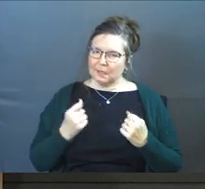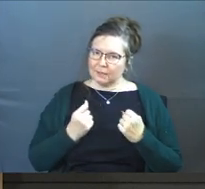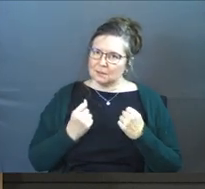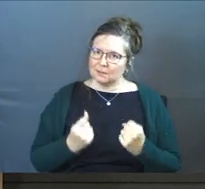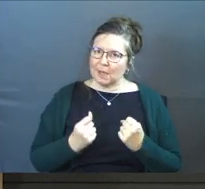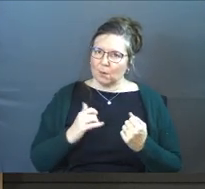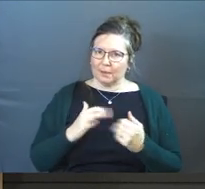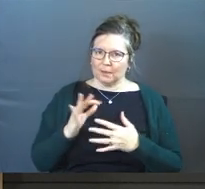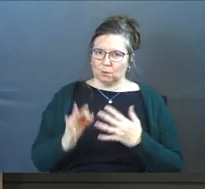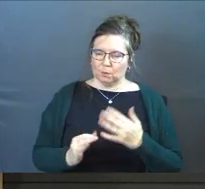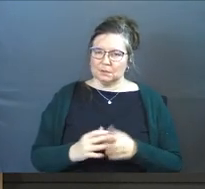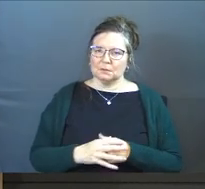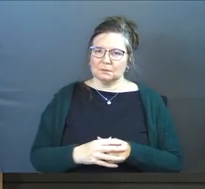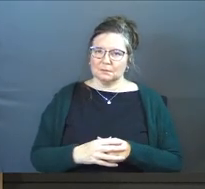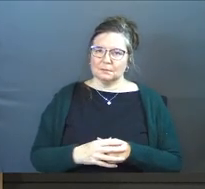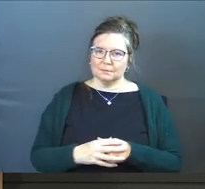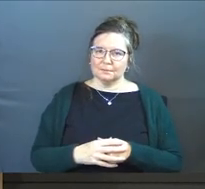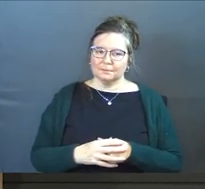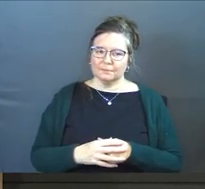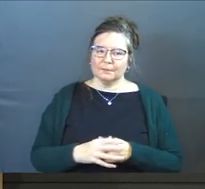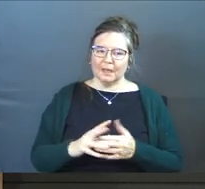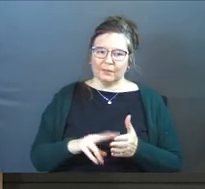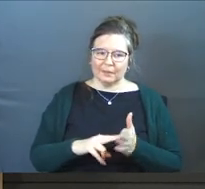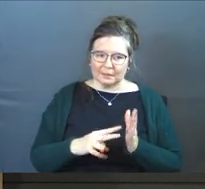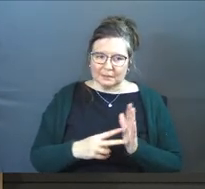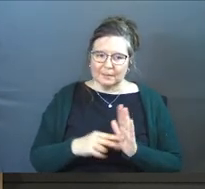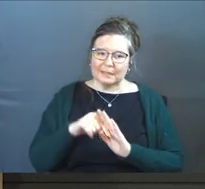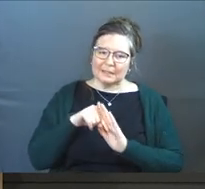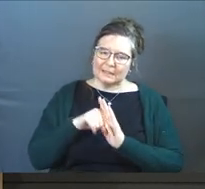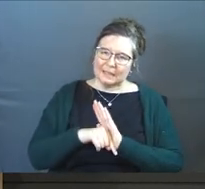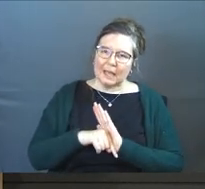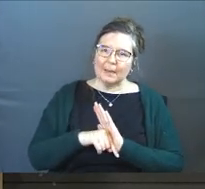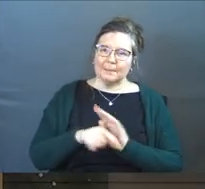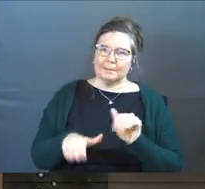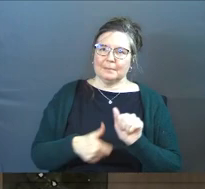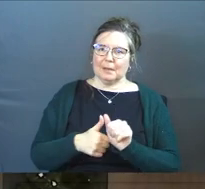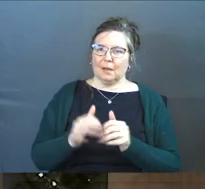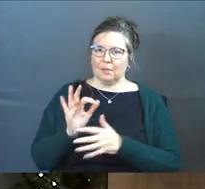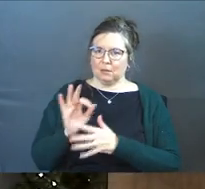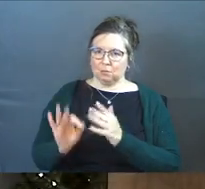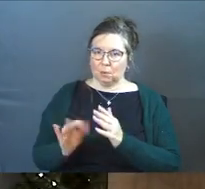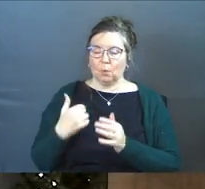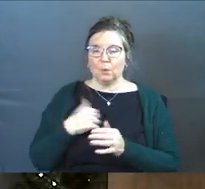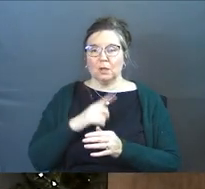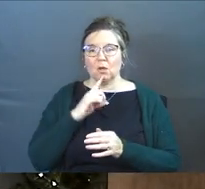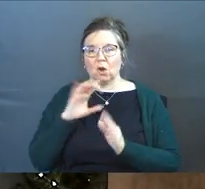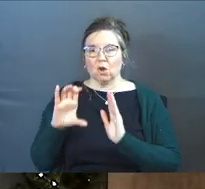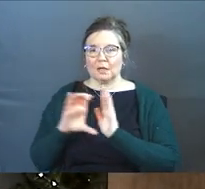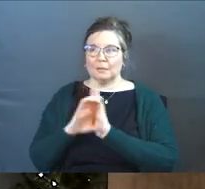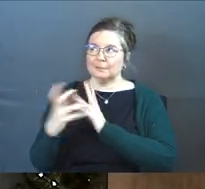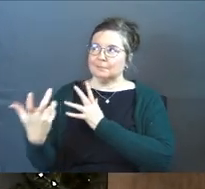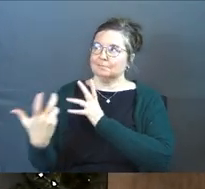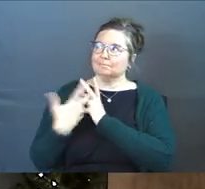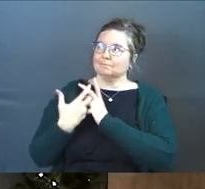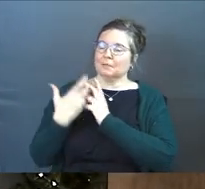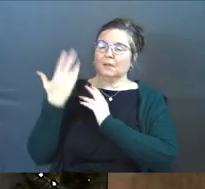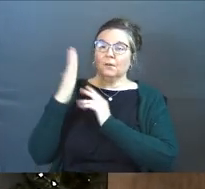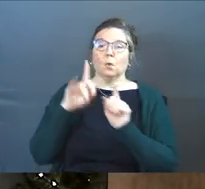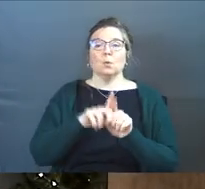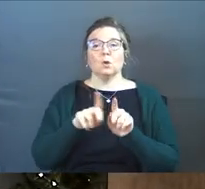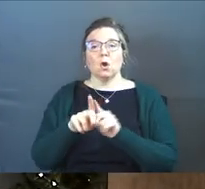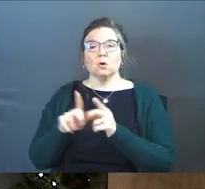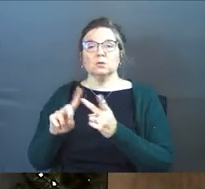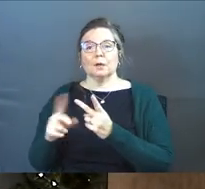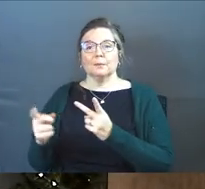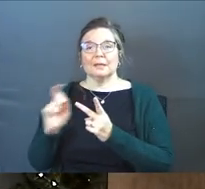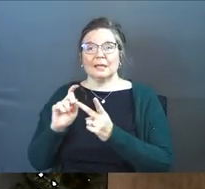power in that choice. And there's meaning and depth behind that choice. We are image bearers of God. We also have